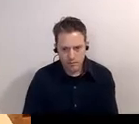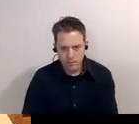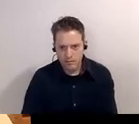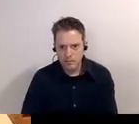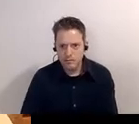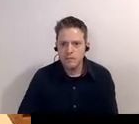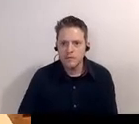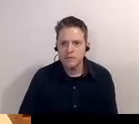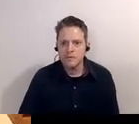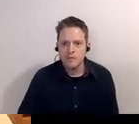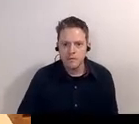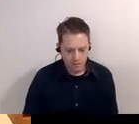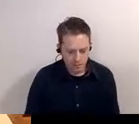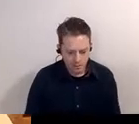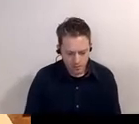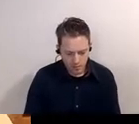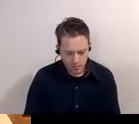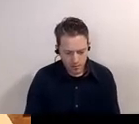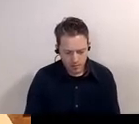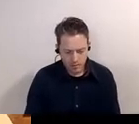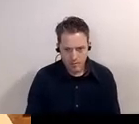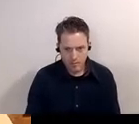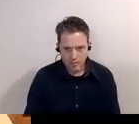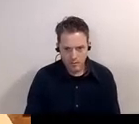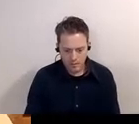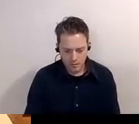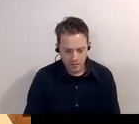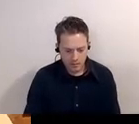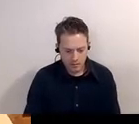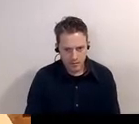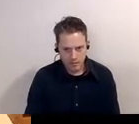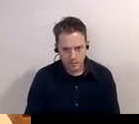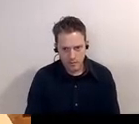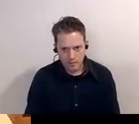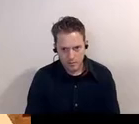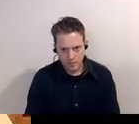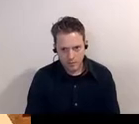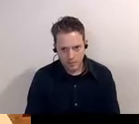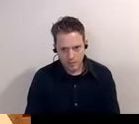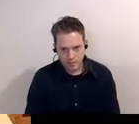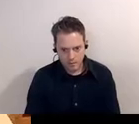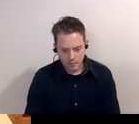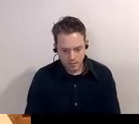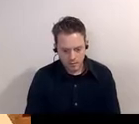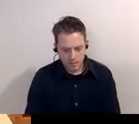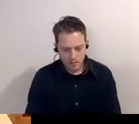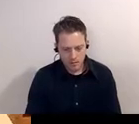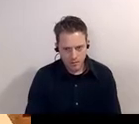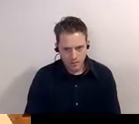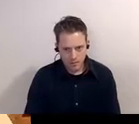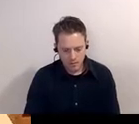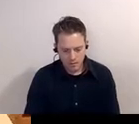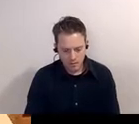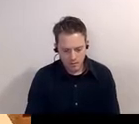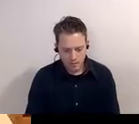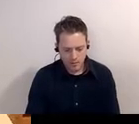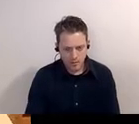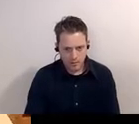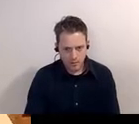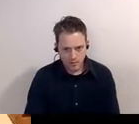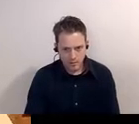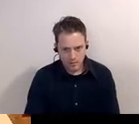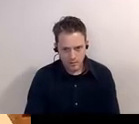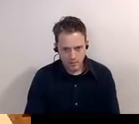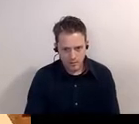large black and white photographs of uh some some uh famous durhamites including a nice history of blind boy fuller